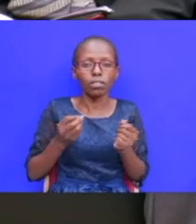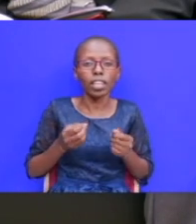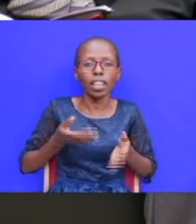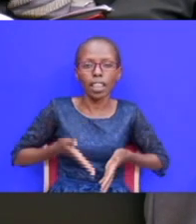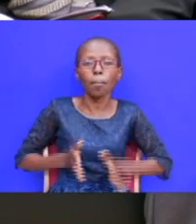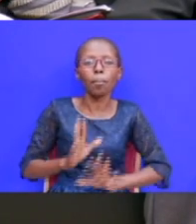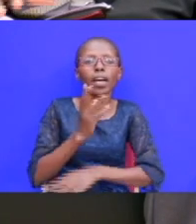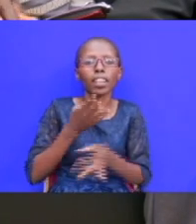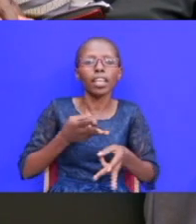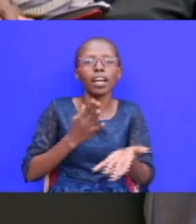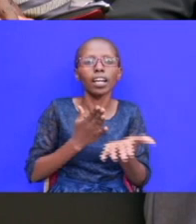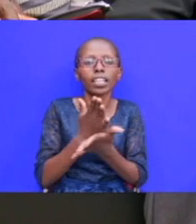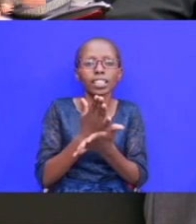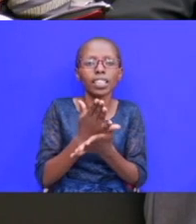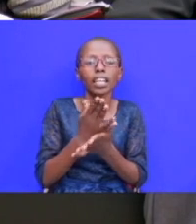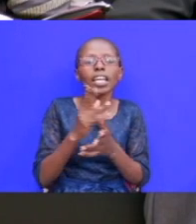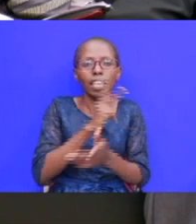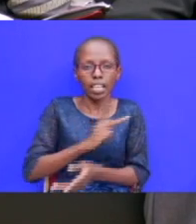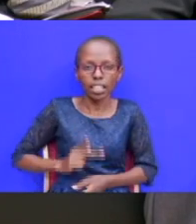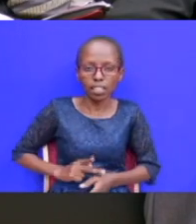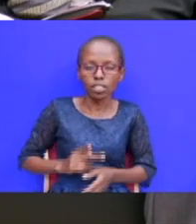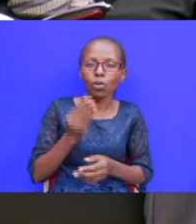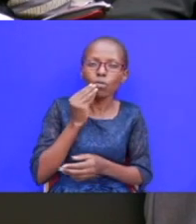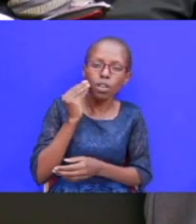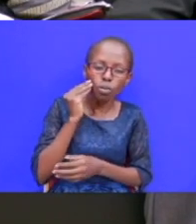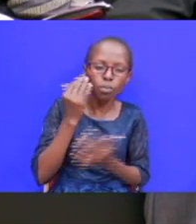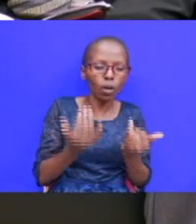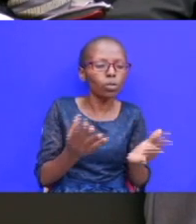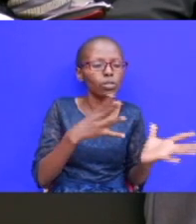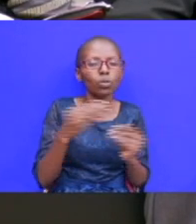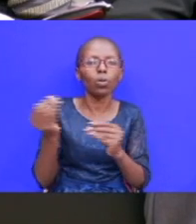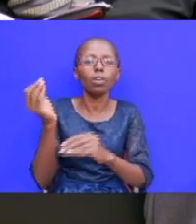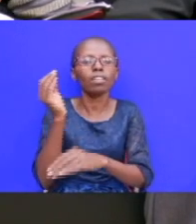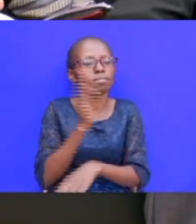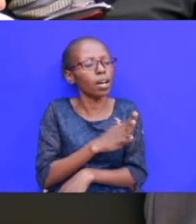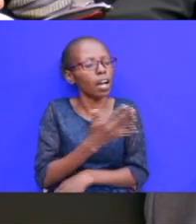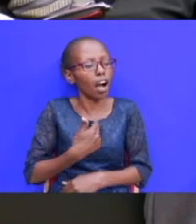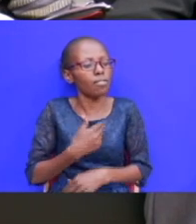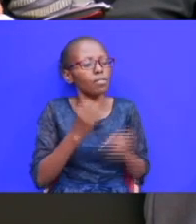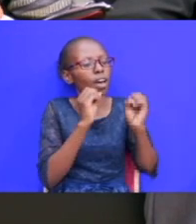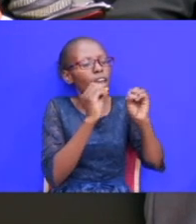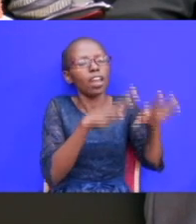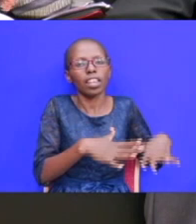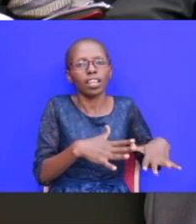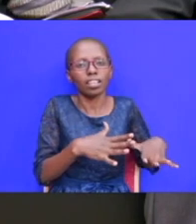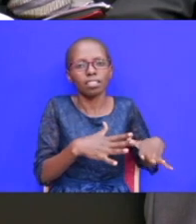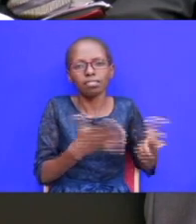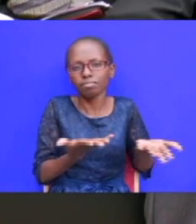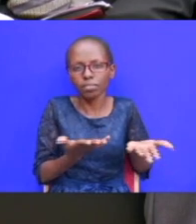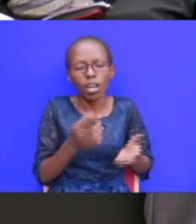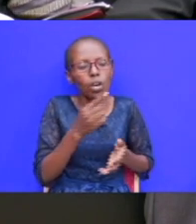priest and the king of the home but it's going back to this person who is not who is not even having anything and he's saying that